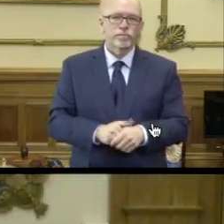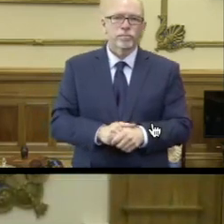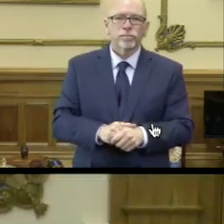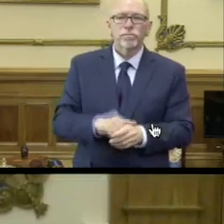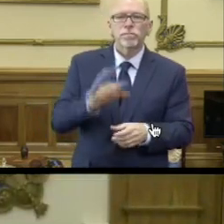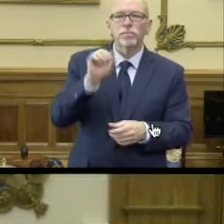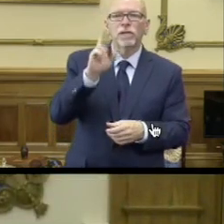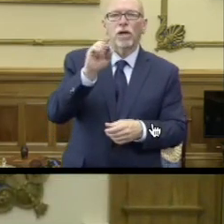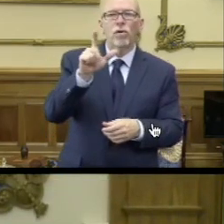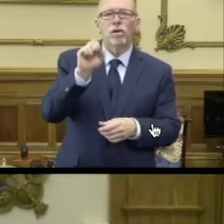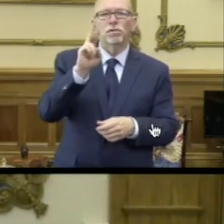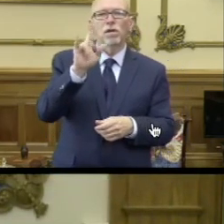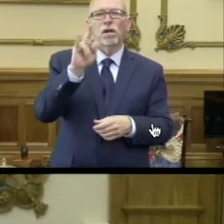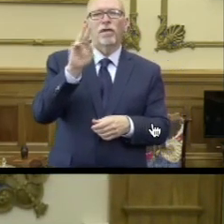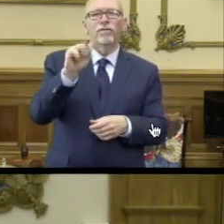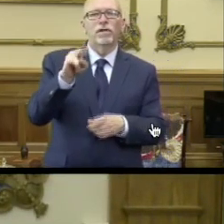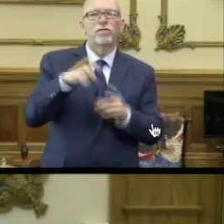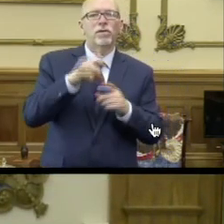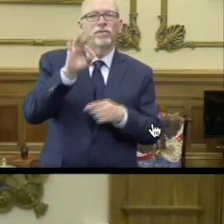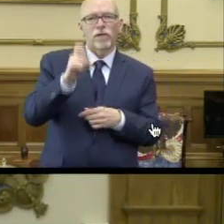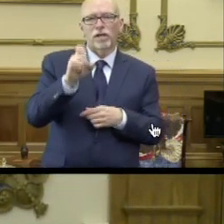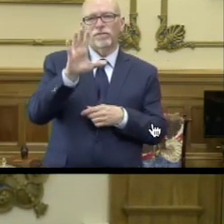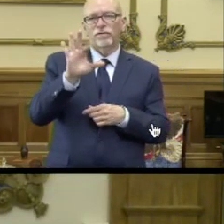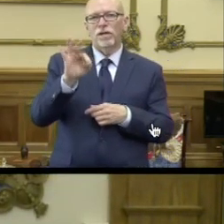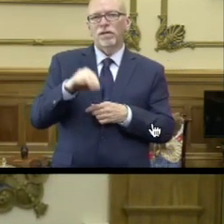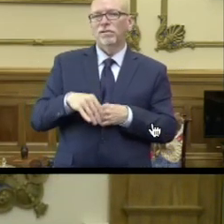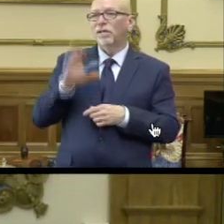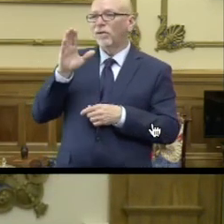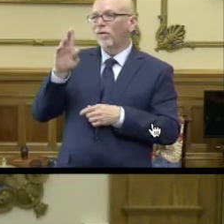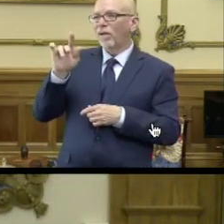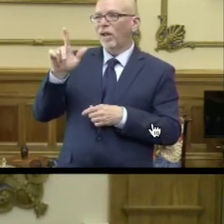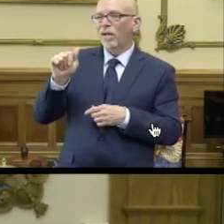Kayla Sullivan, Fox 59. Hello, Kayla.